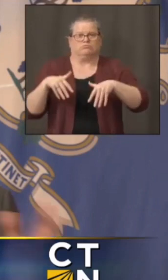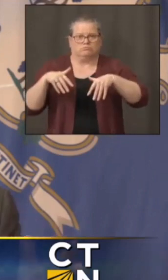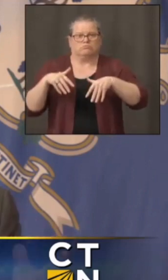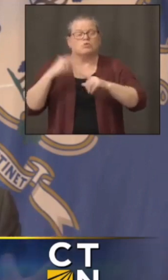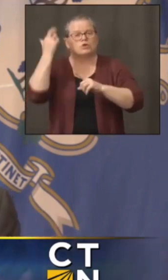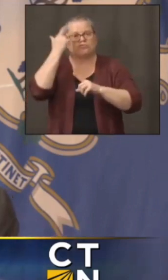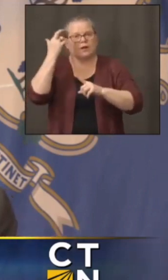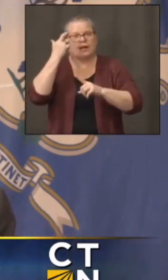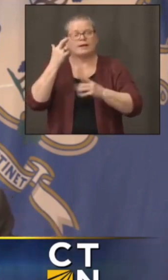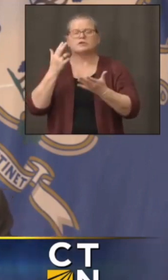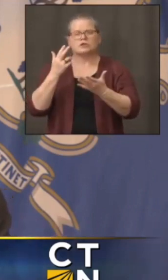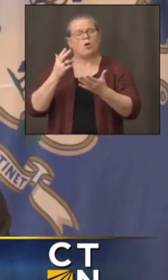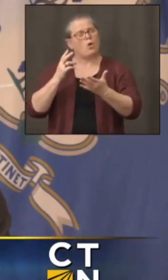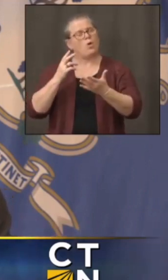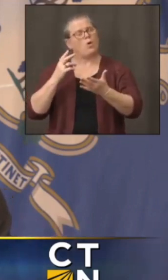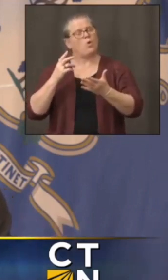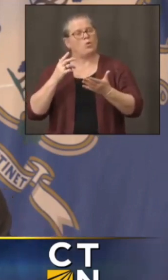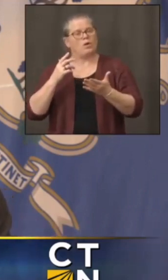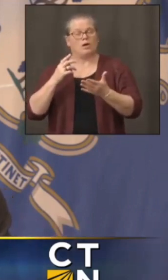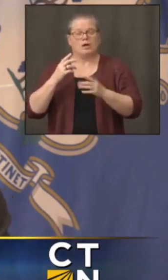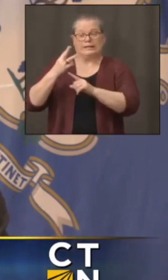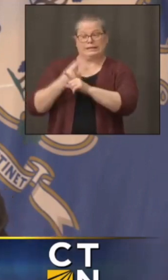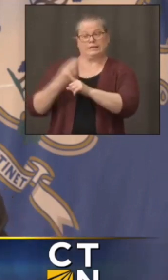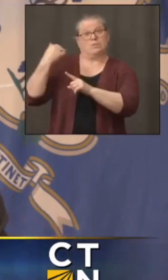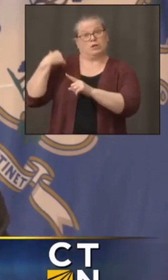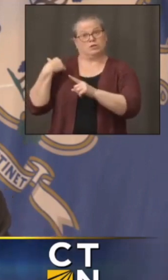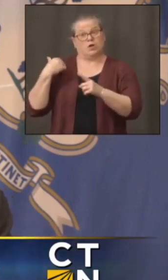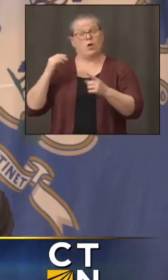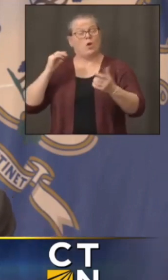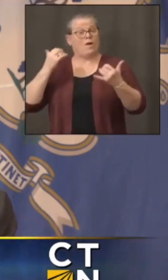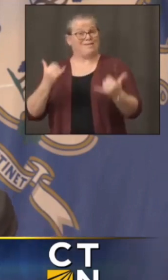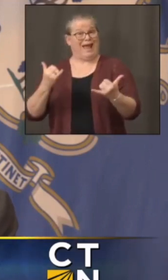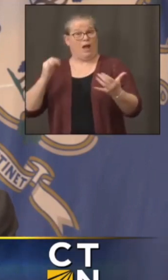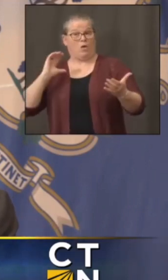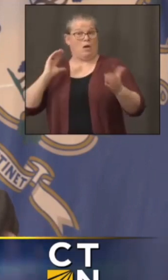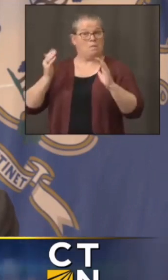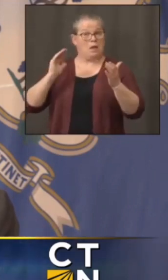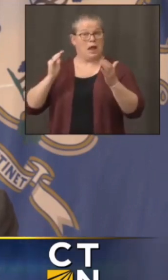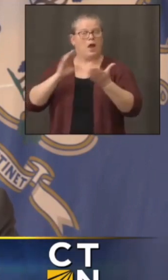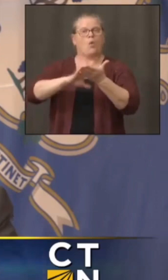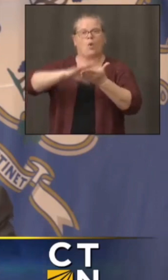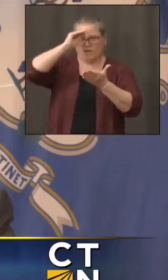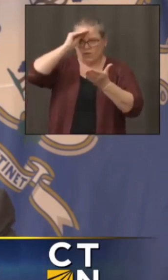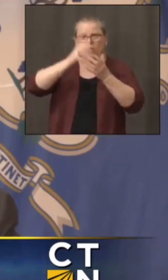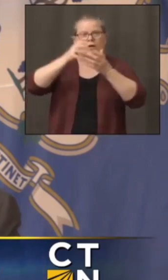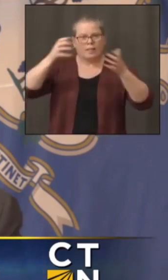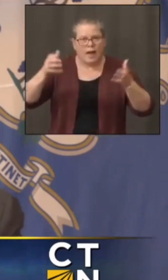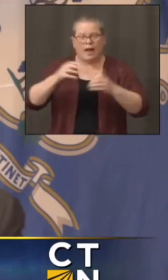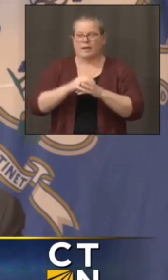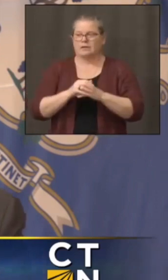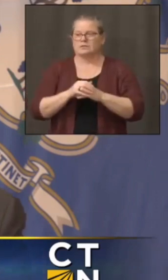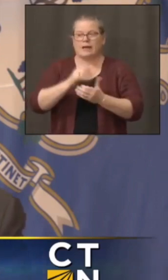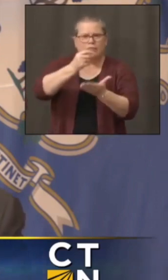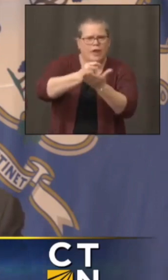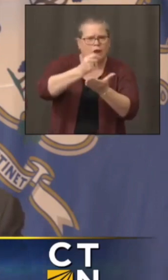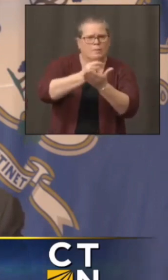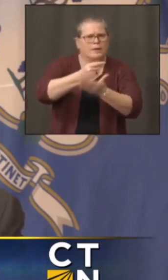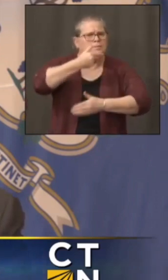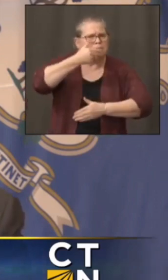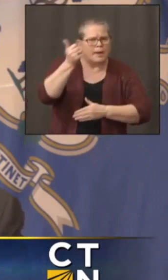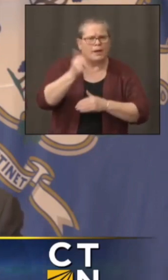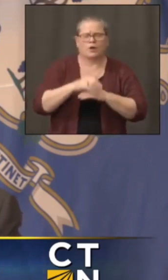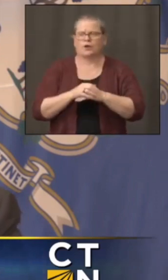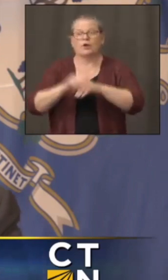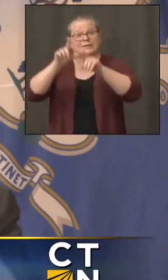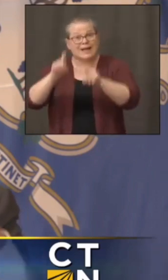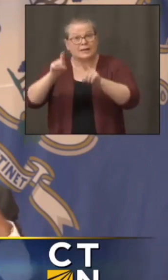more compared to six months ago i think the therapies are better i know the testing is better i know we're doing um you know five times more